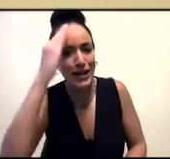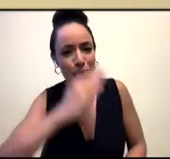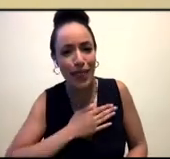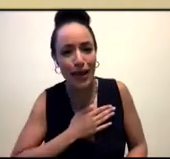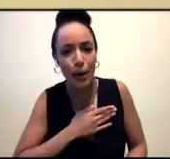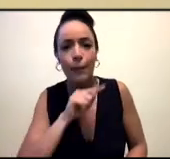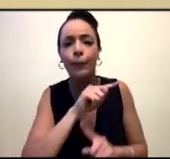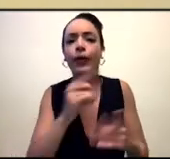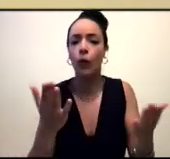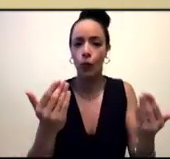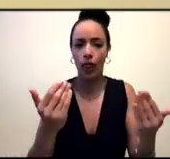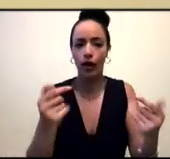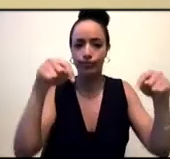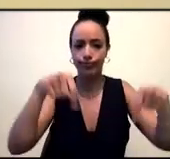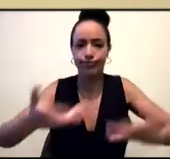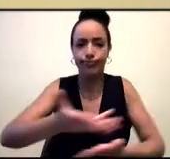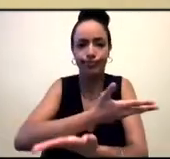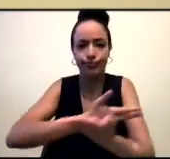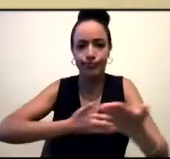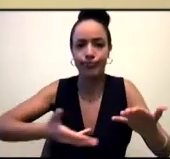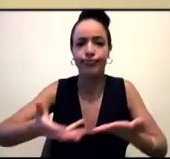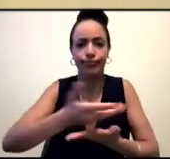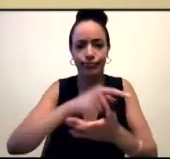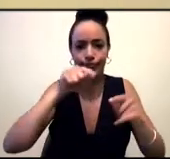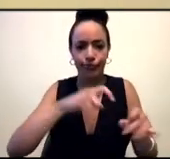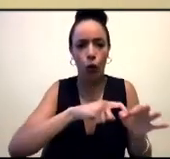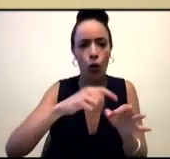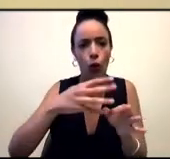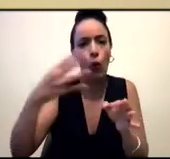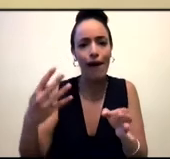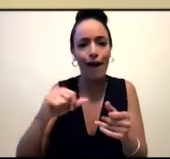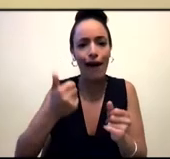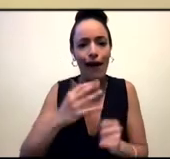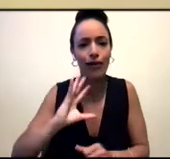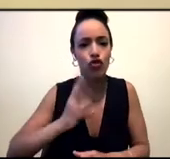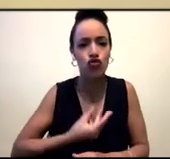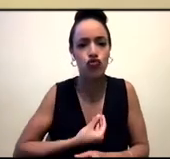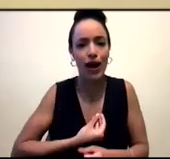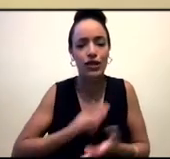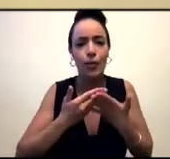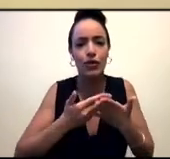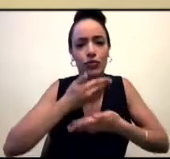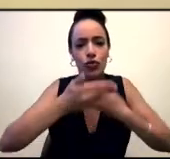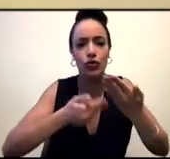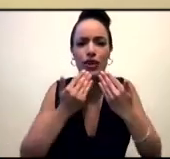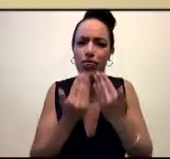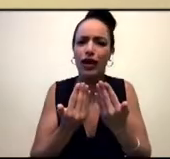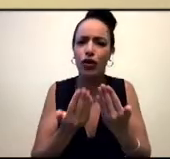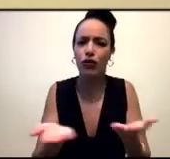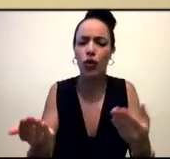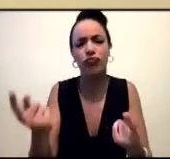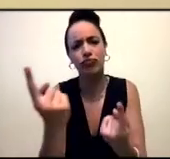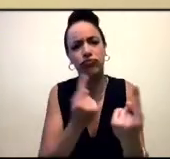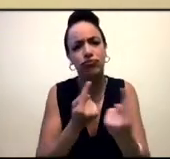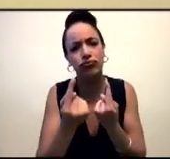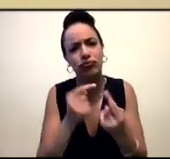to this discussion on telling queer and trans Muslim stories. Thank you so much for joining us this evening. And I am